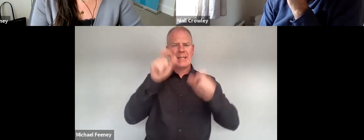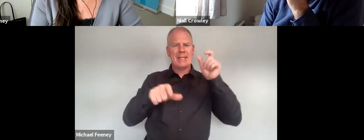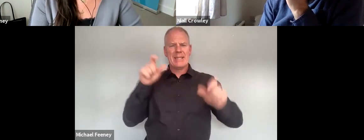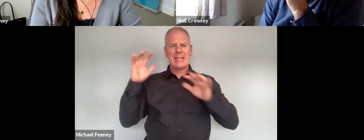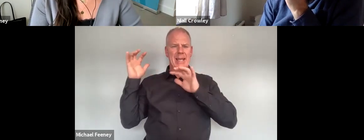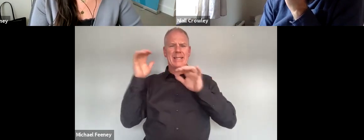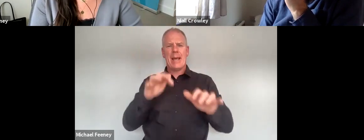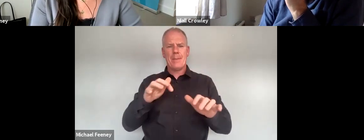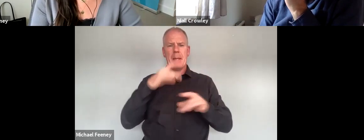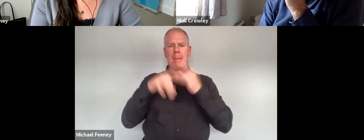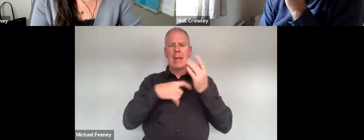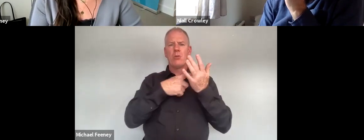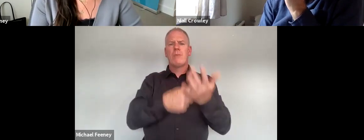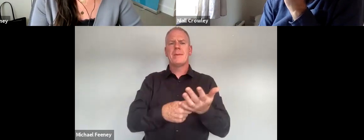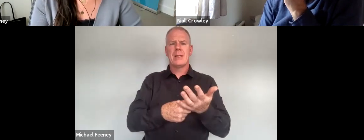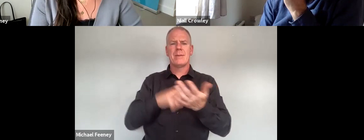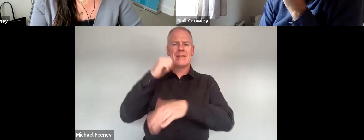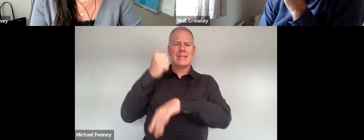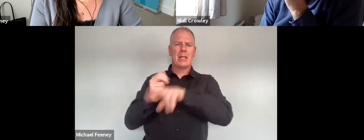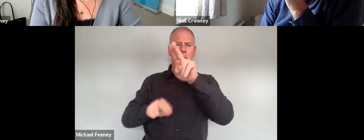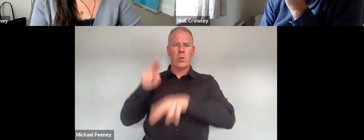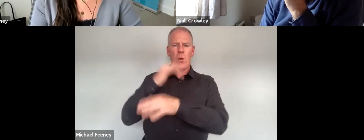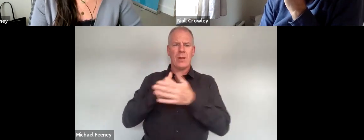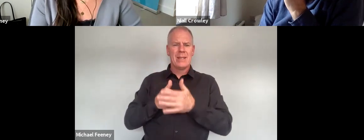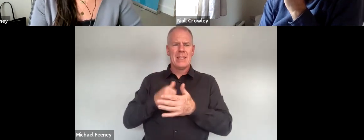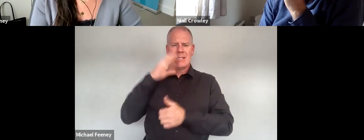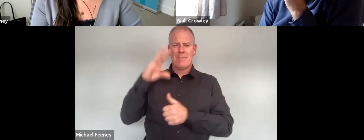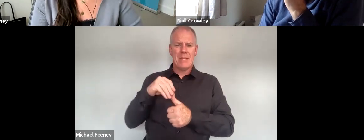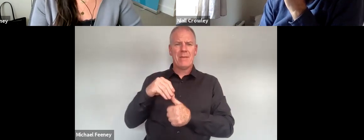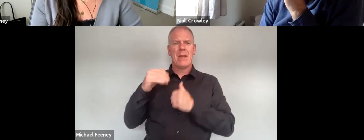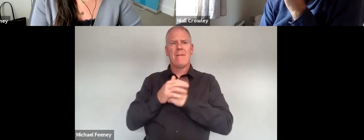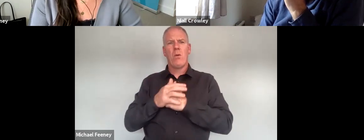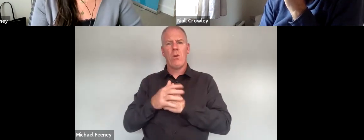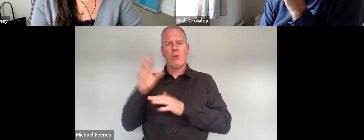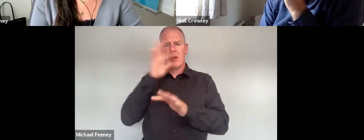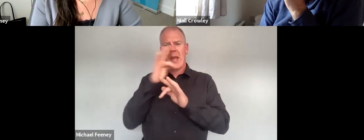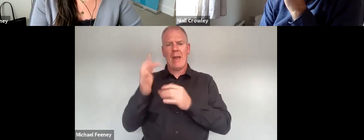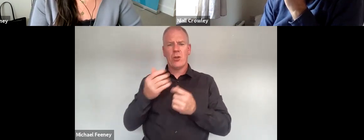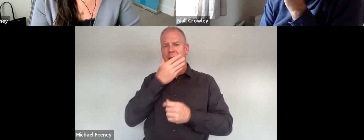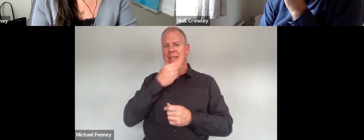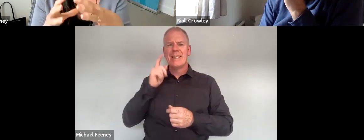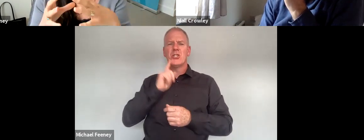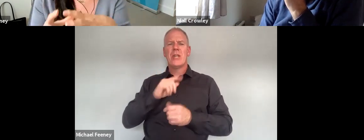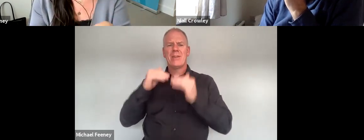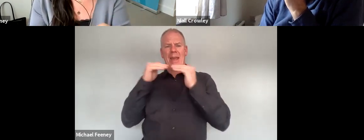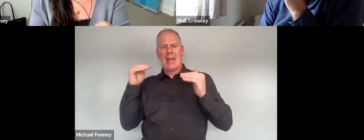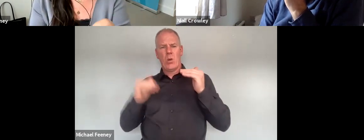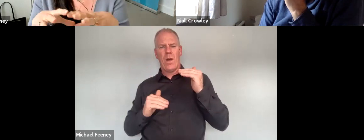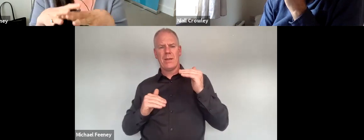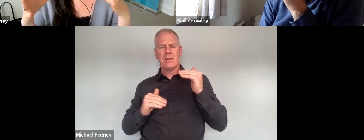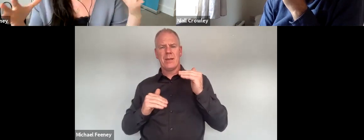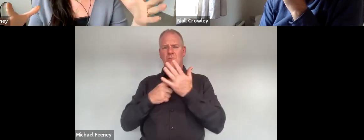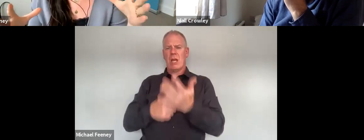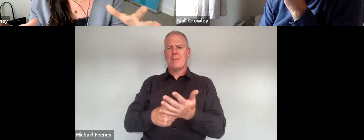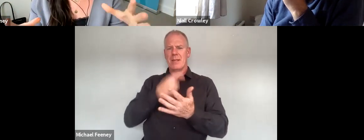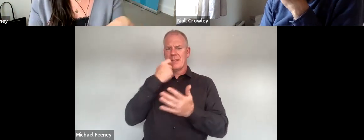to make a recommendation to establish a new body specifically tasked with tackling gender inequality and in that recommendation it